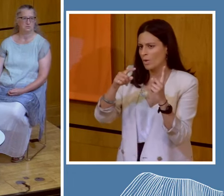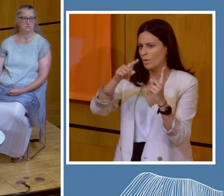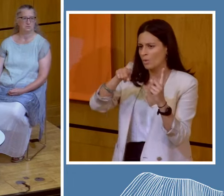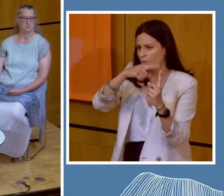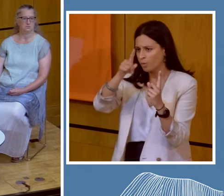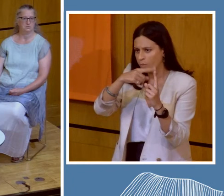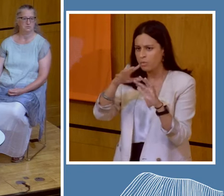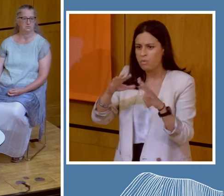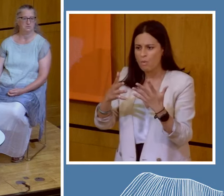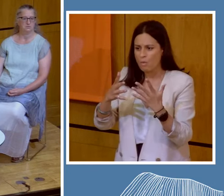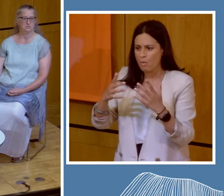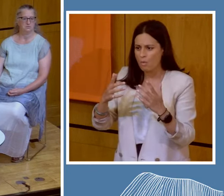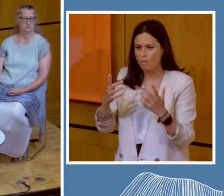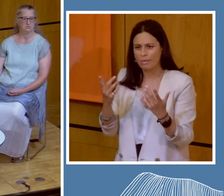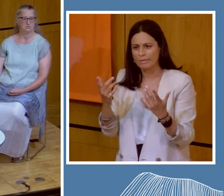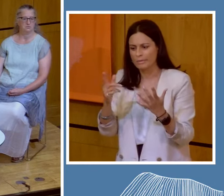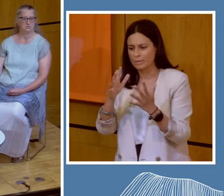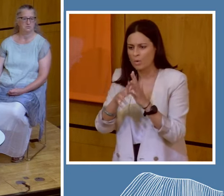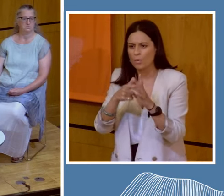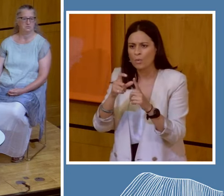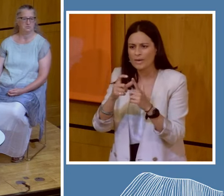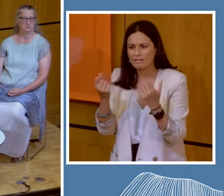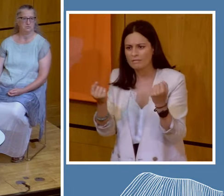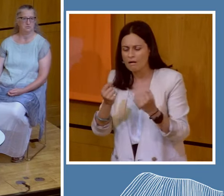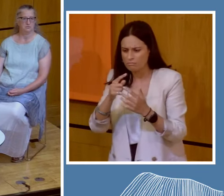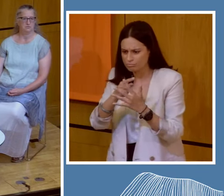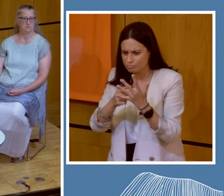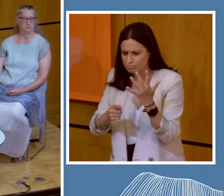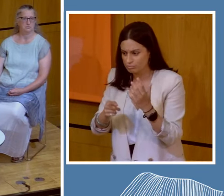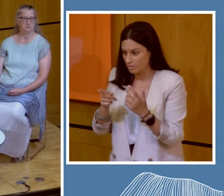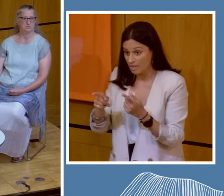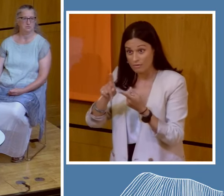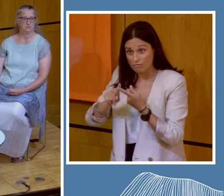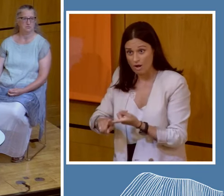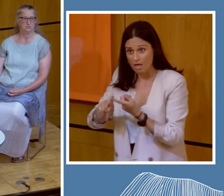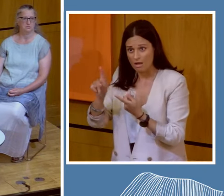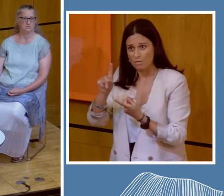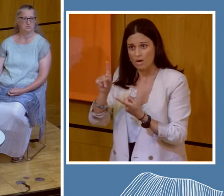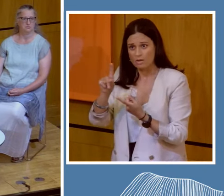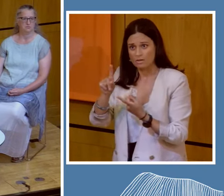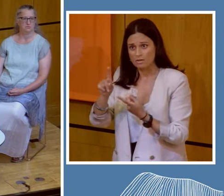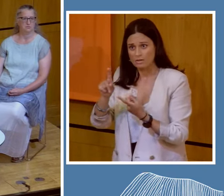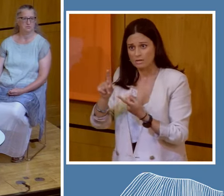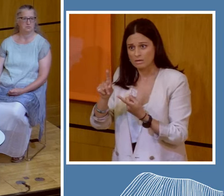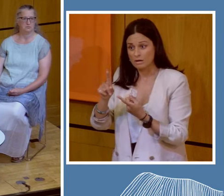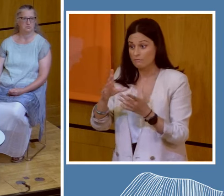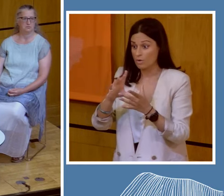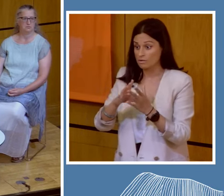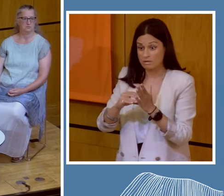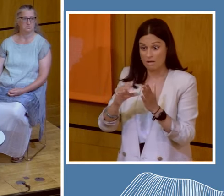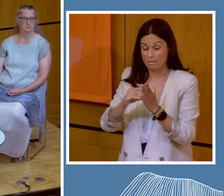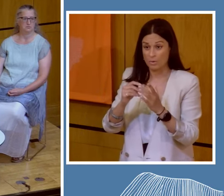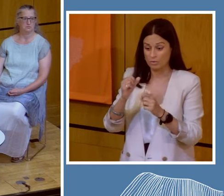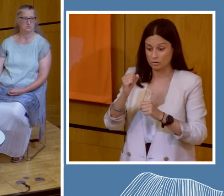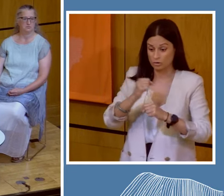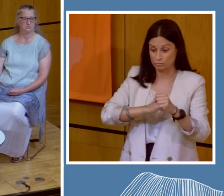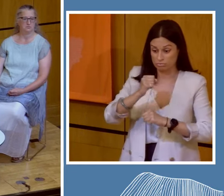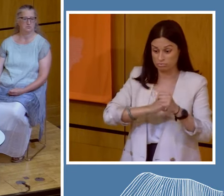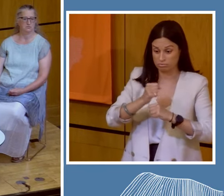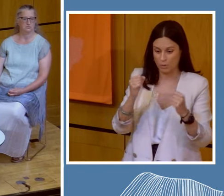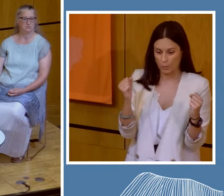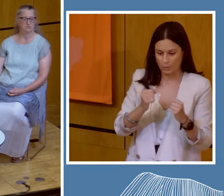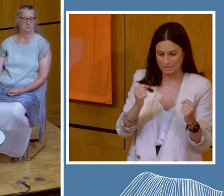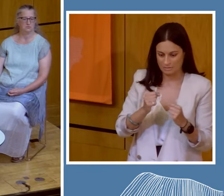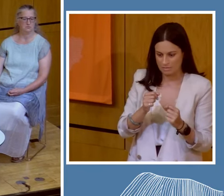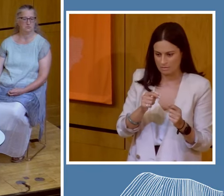electric cars, wind turbines, which are fully reliant on everything from the engine in the wind turbine. It's fully